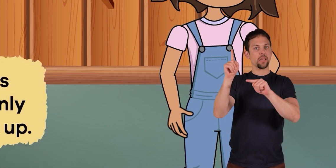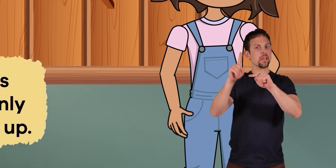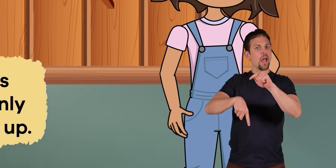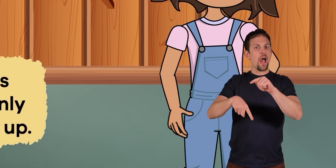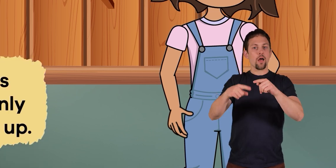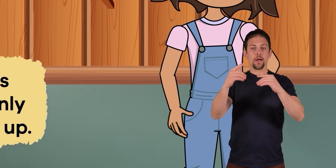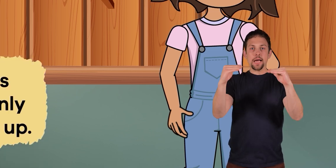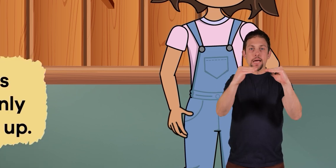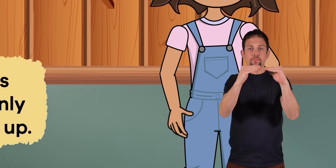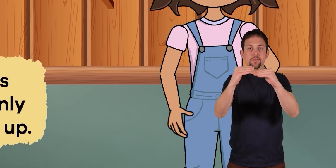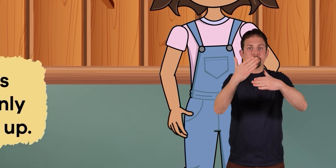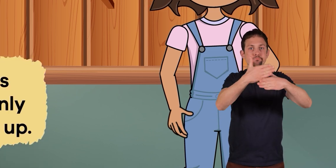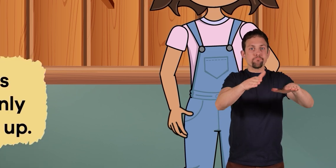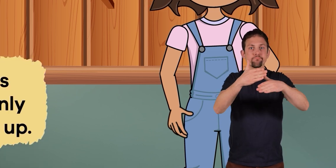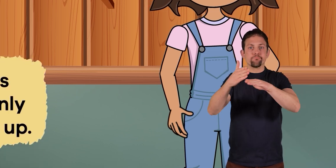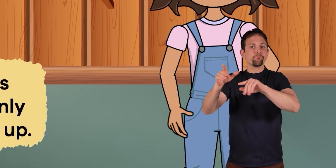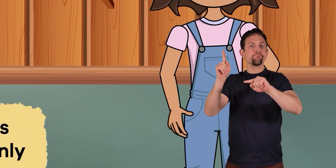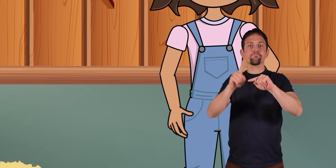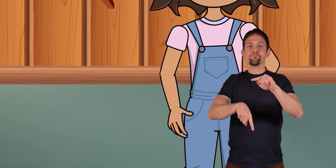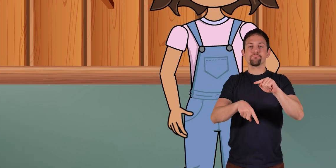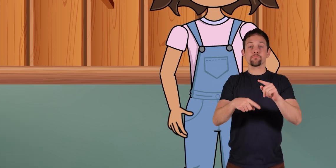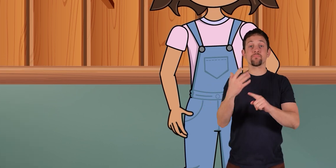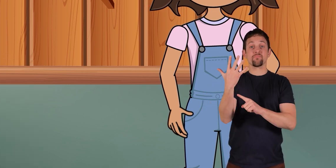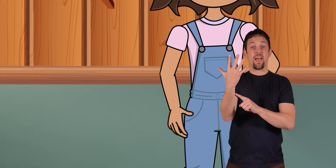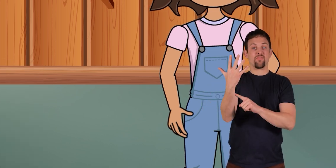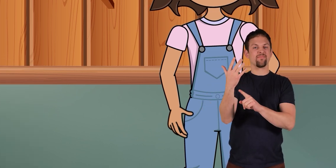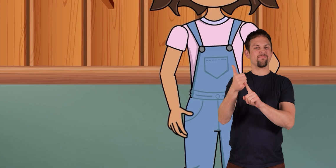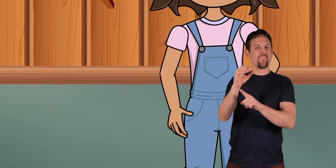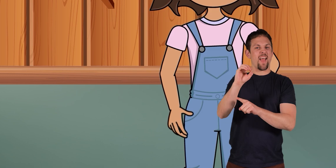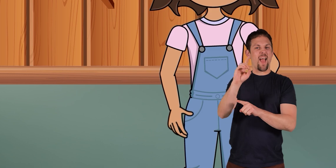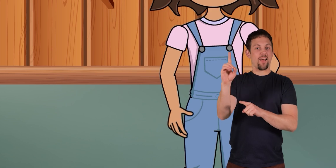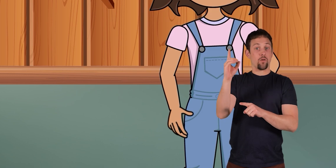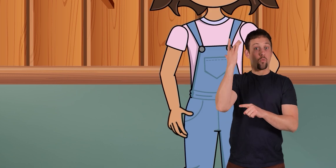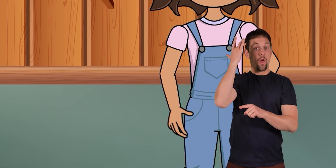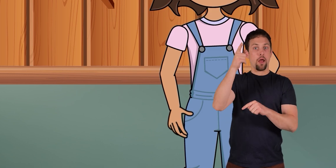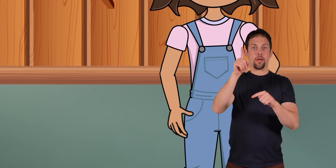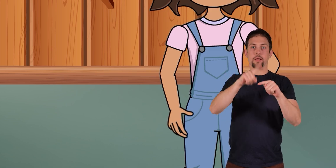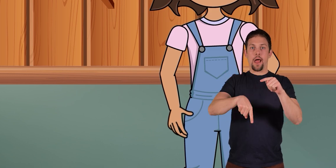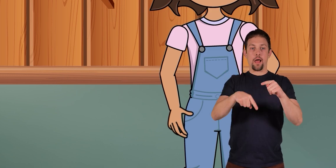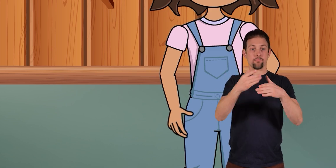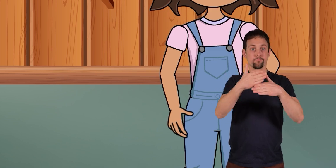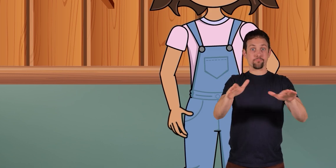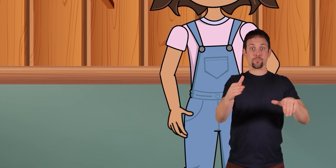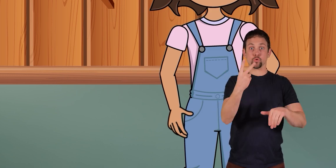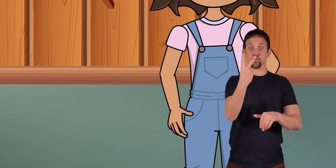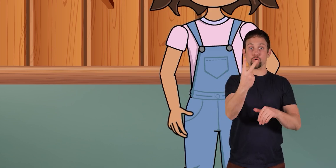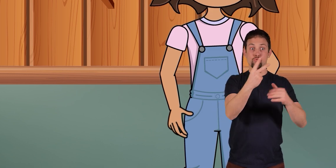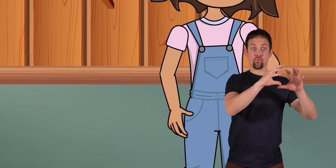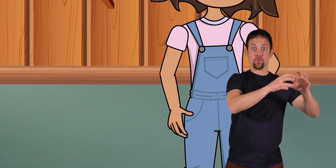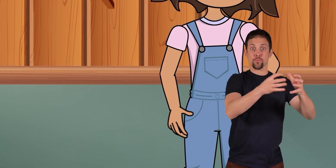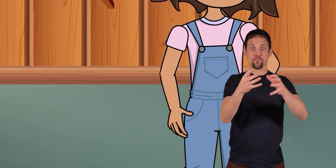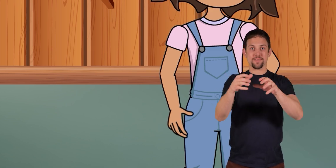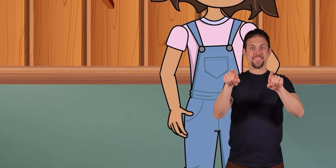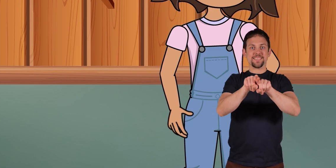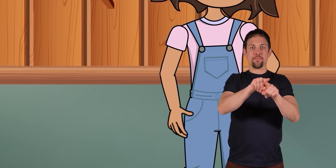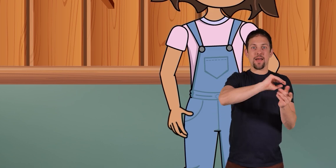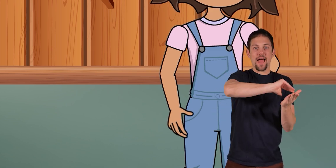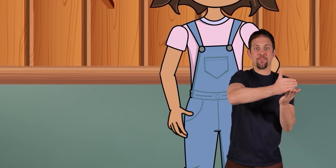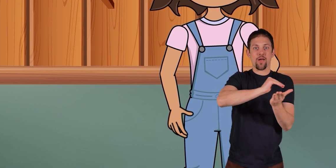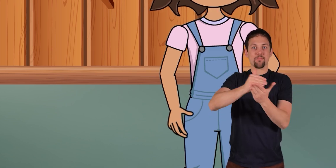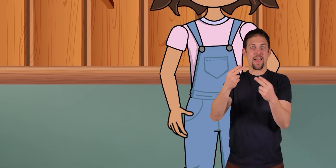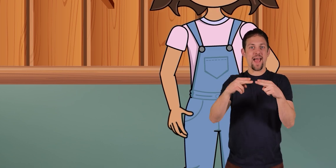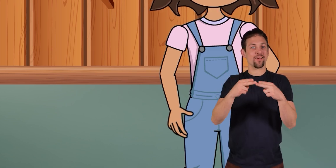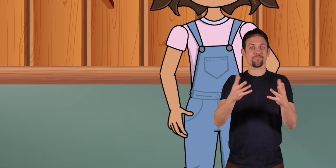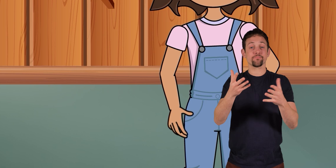cannot be evenly divided or split up. 5 is an odd number because you cannot make two groups with the same amount of